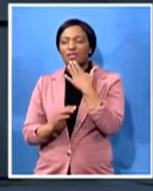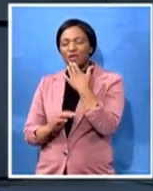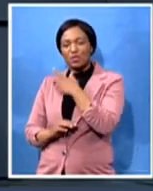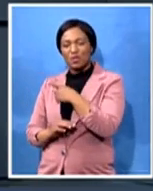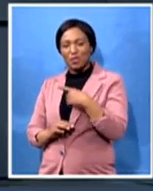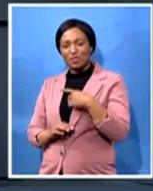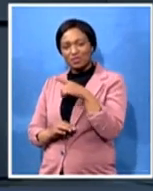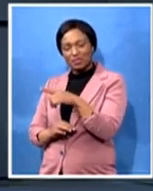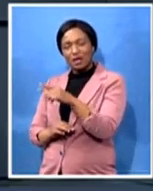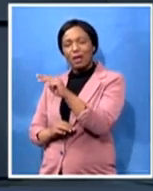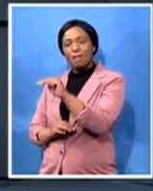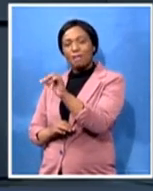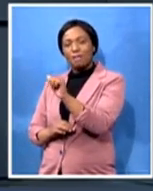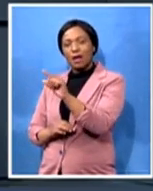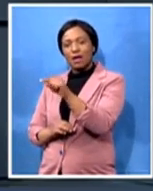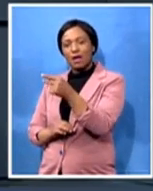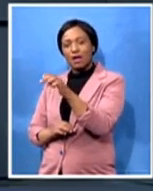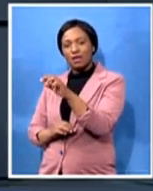imlongheni be well god bless thanks